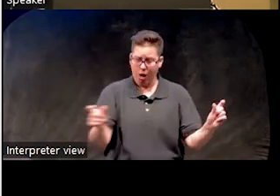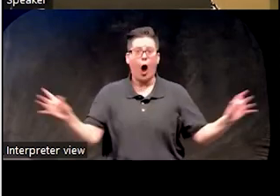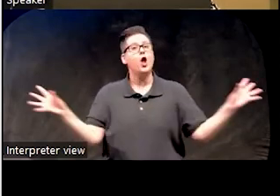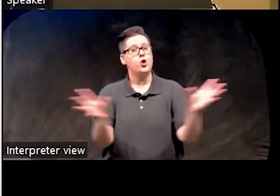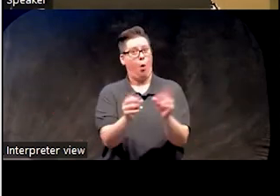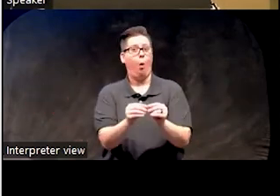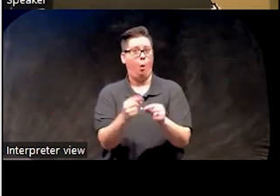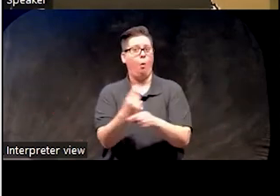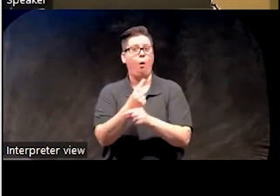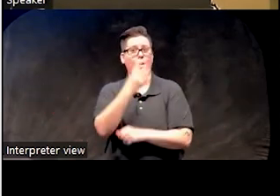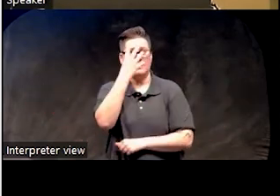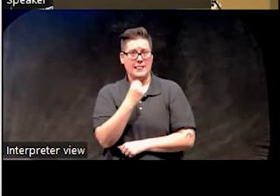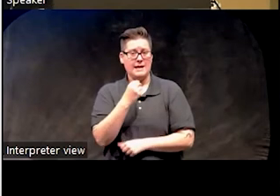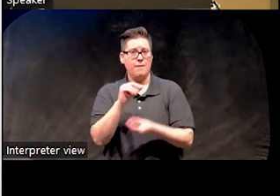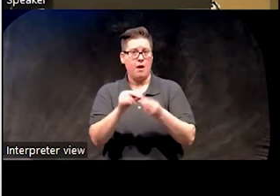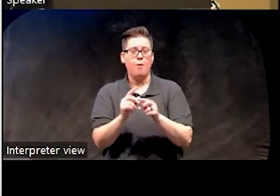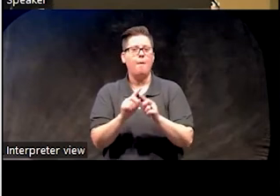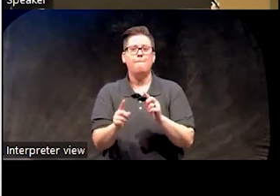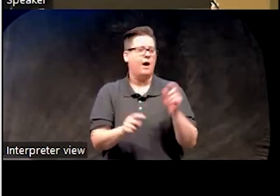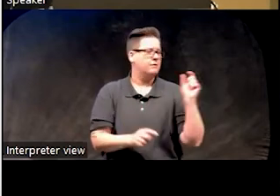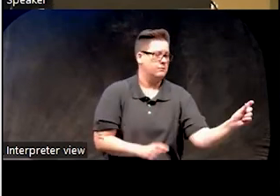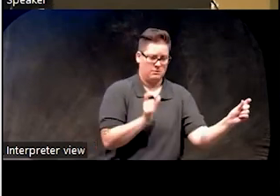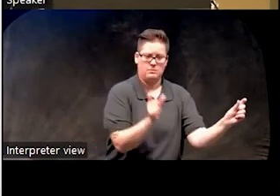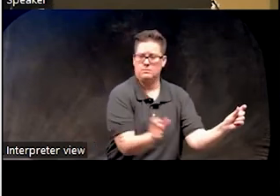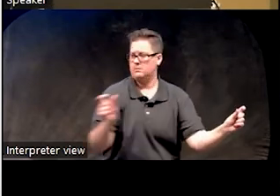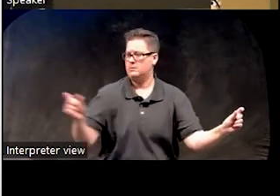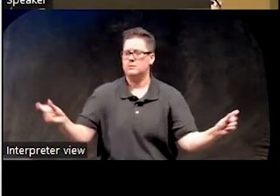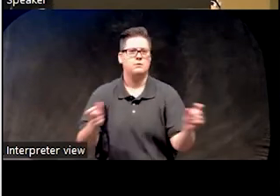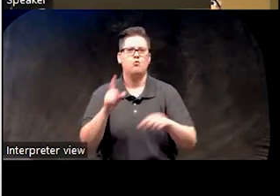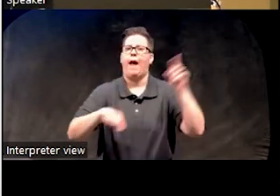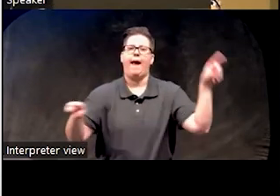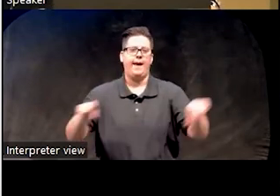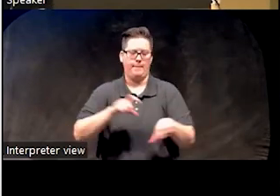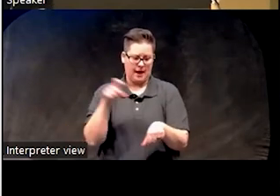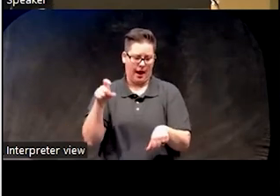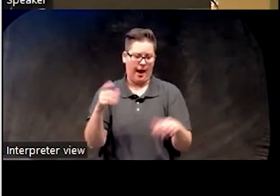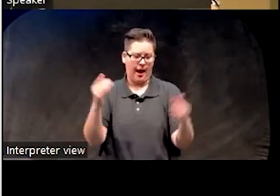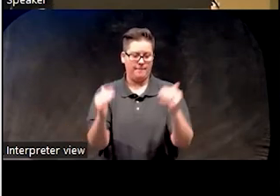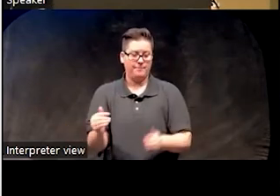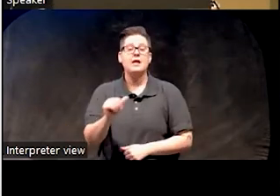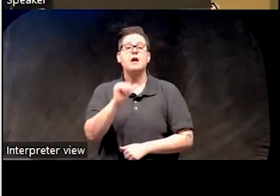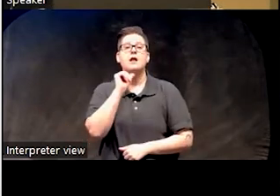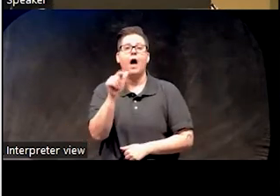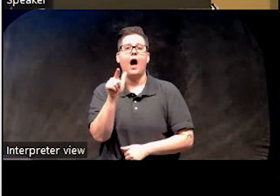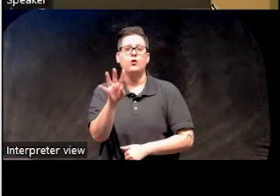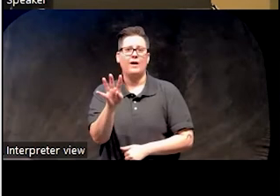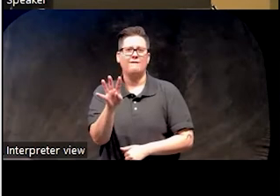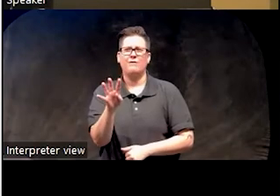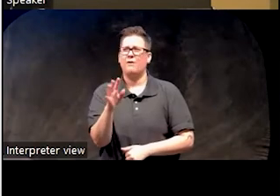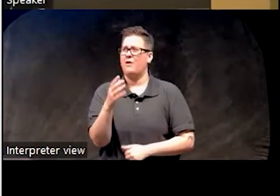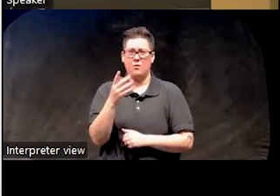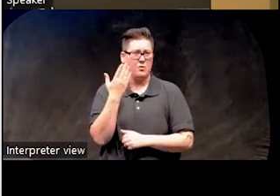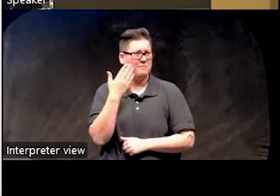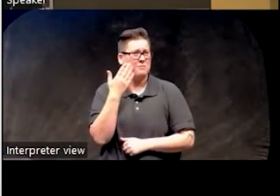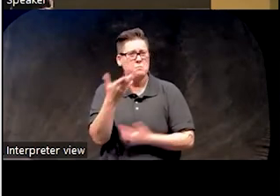24 hours, but like in snippets at random times. And then there's non-24, which I don't know if those commercials are on